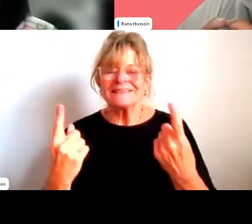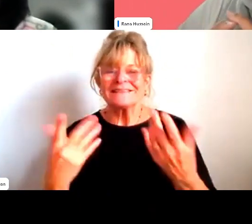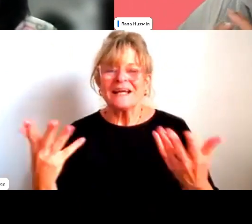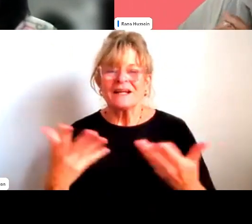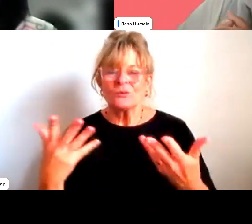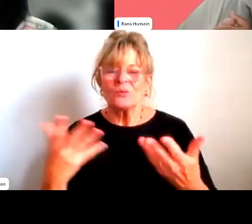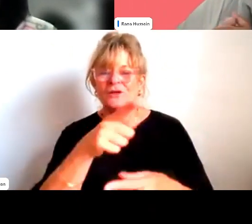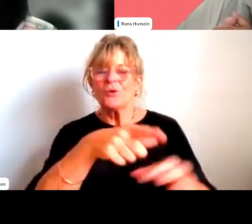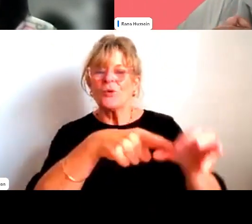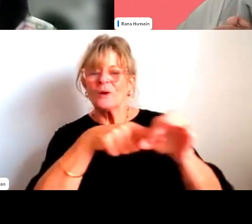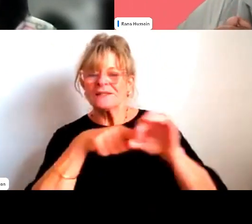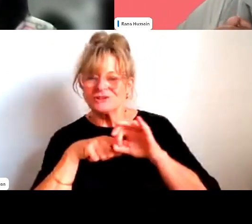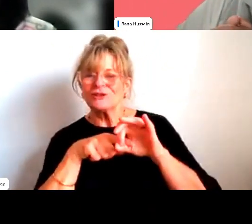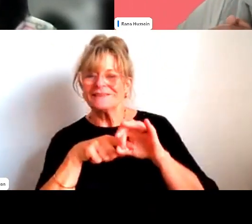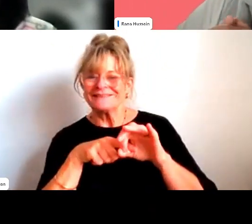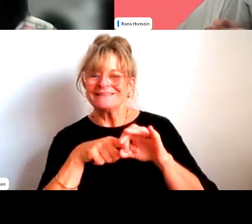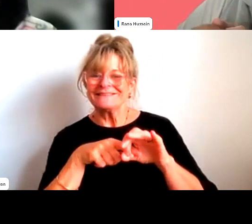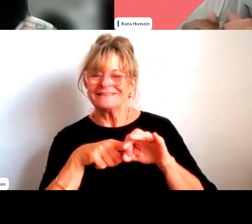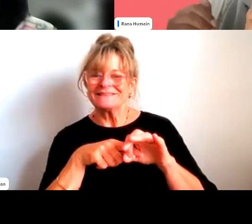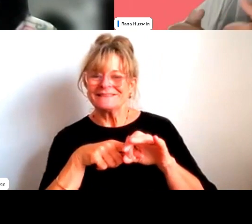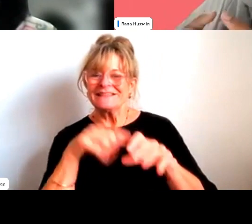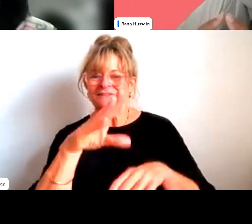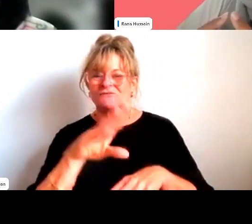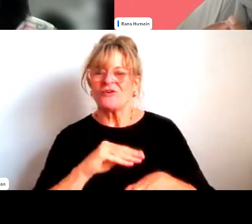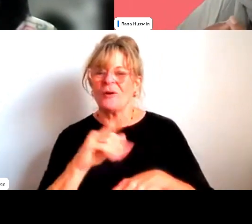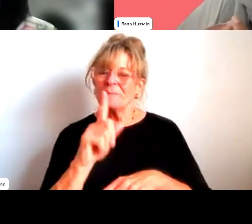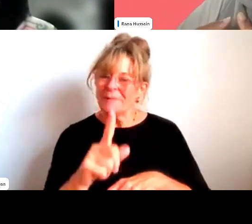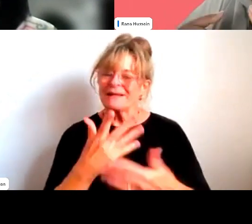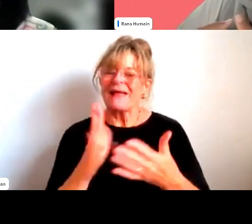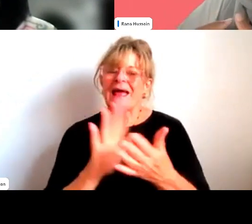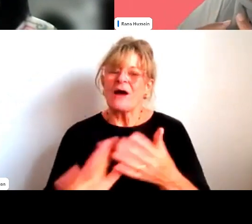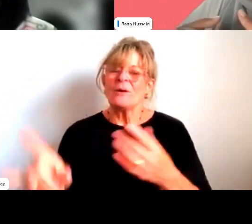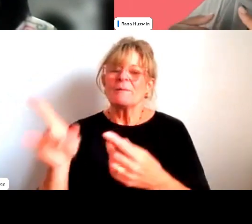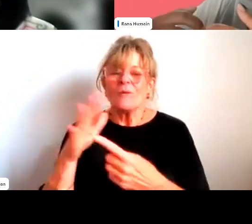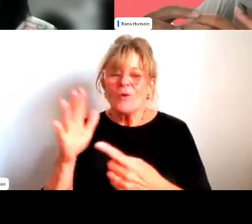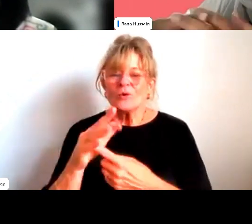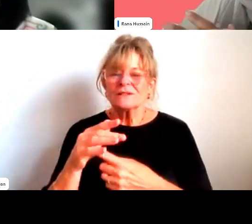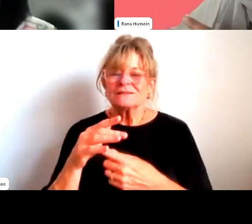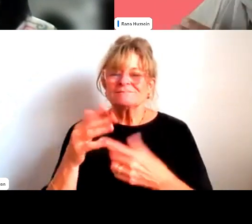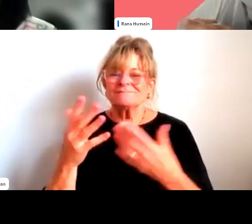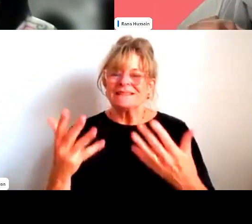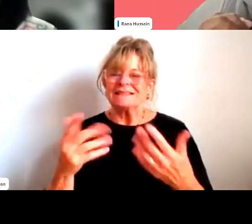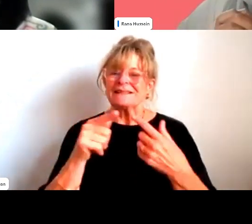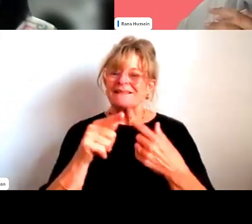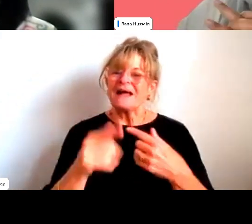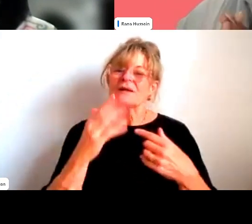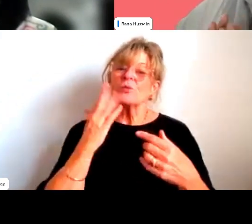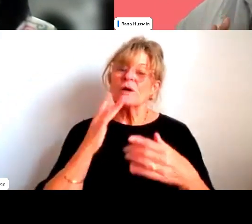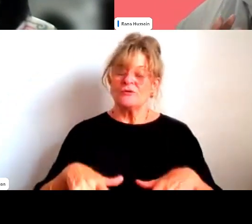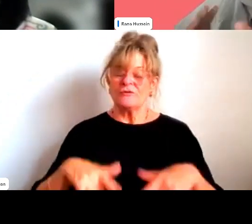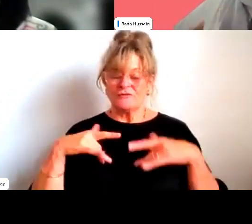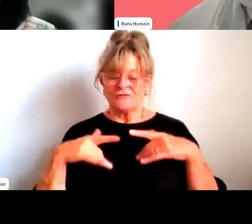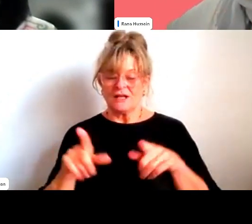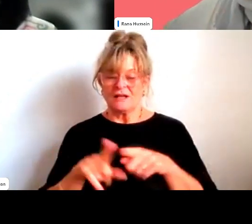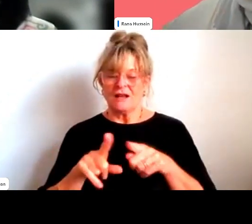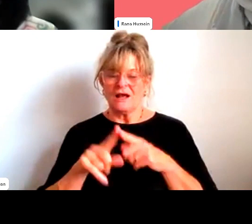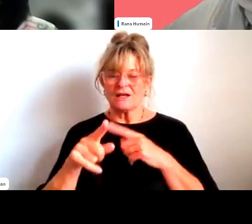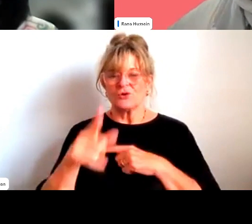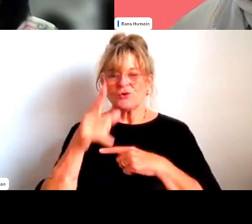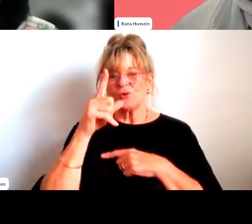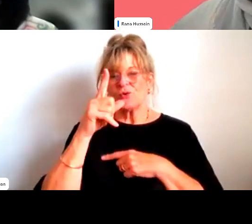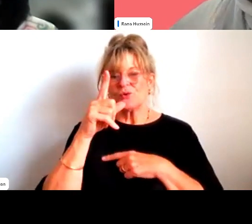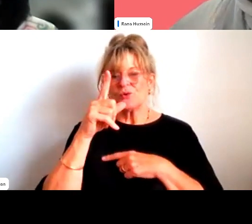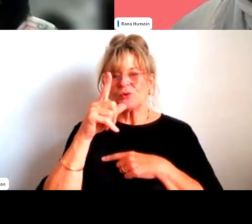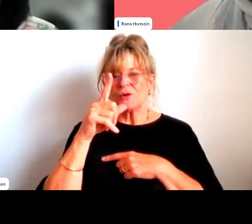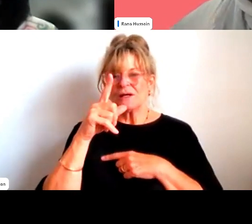is coming from. Um, but how important it is when you can, and you feel like you can to take up